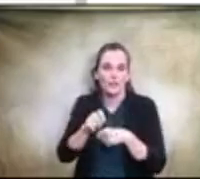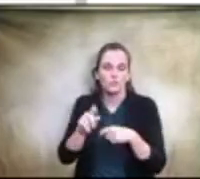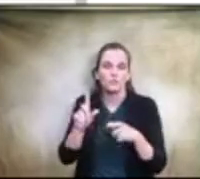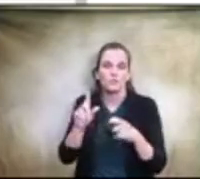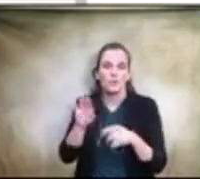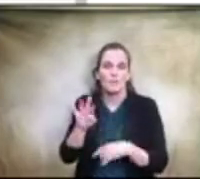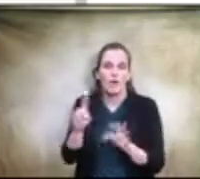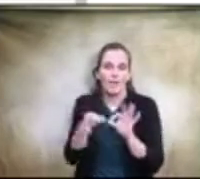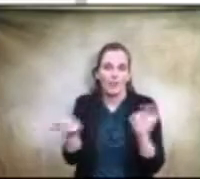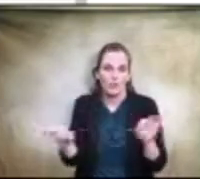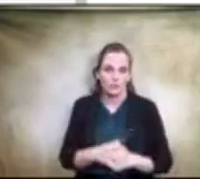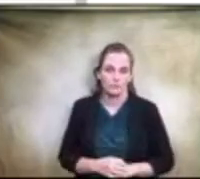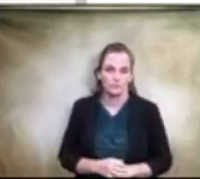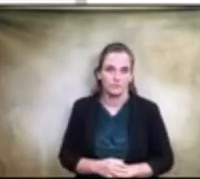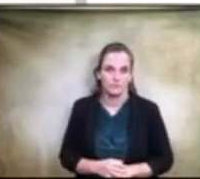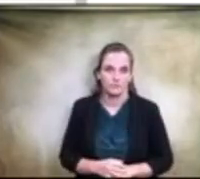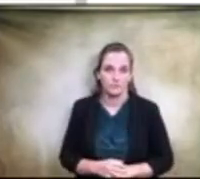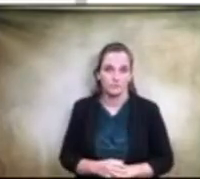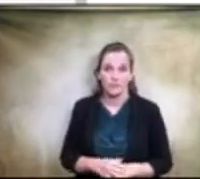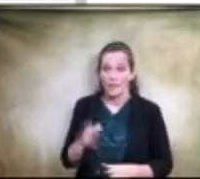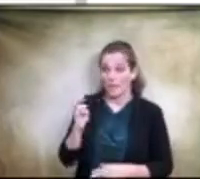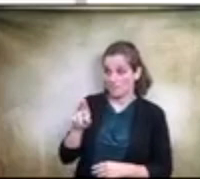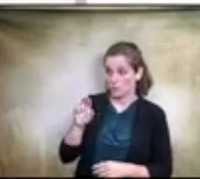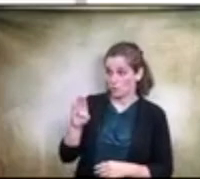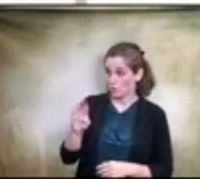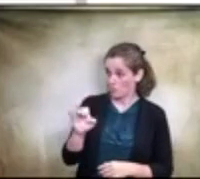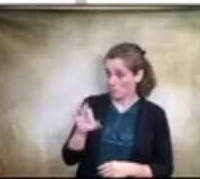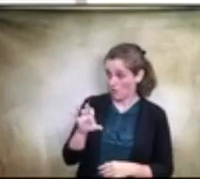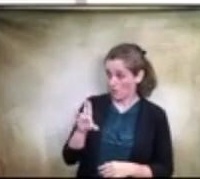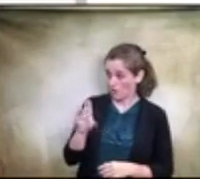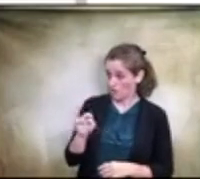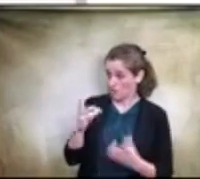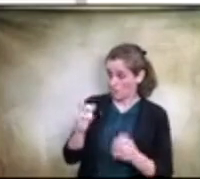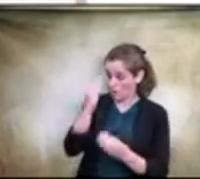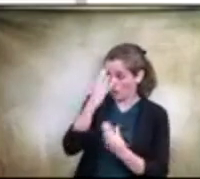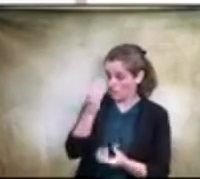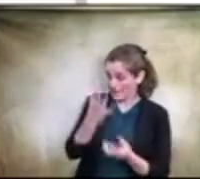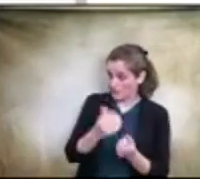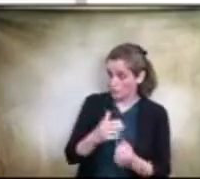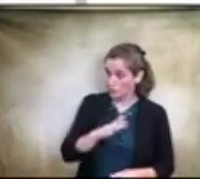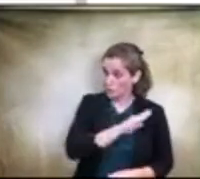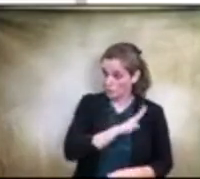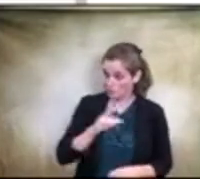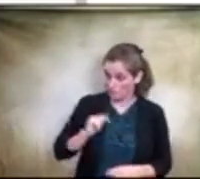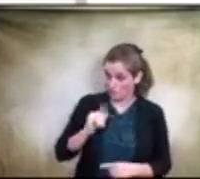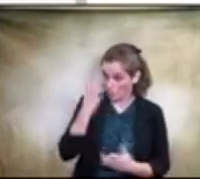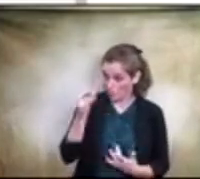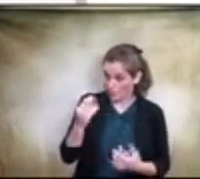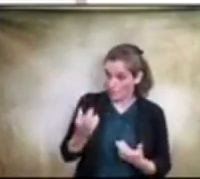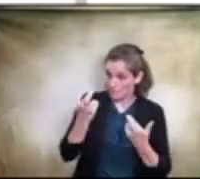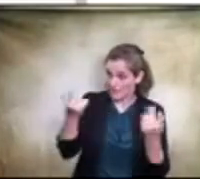Mr. Markham, do you want to provide some additional update for trustees as to why this recommendation is being put forth?